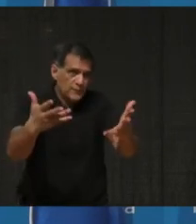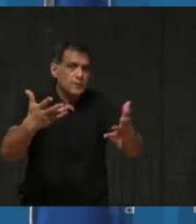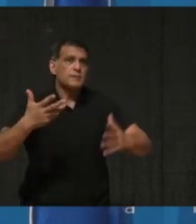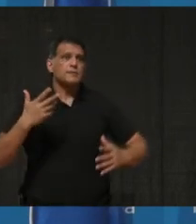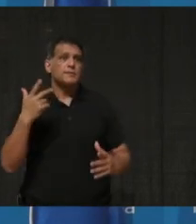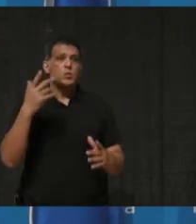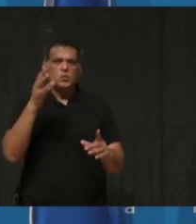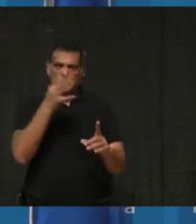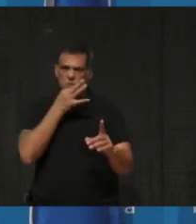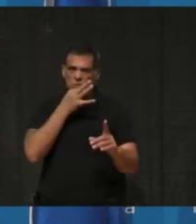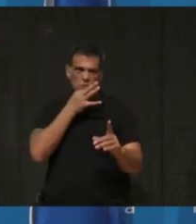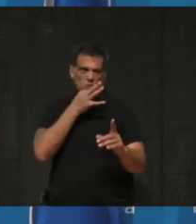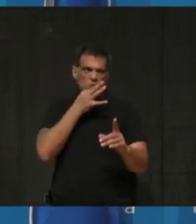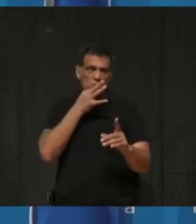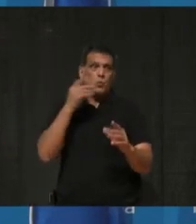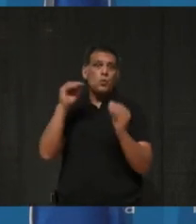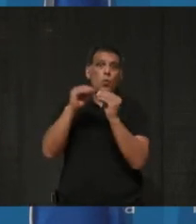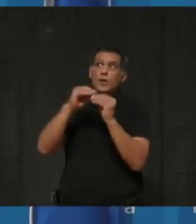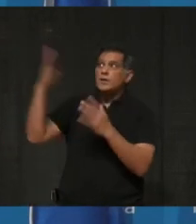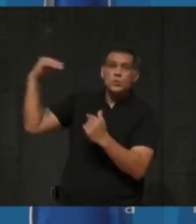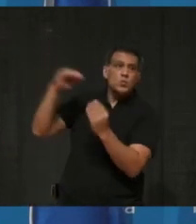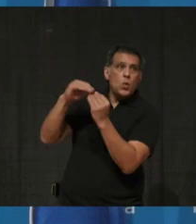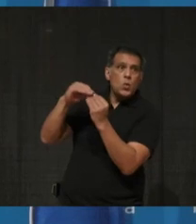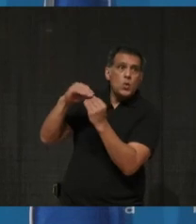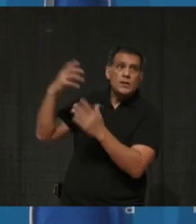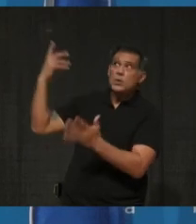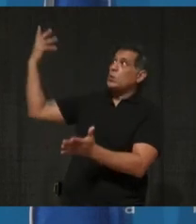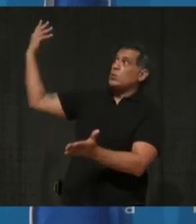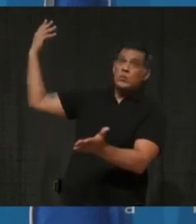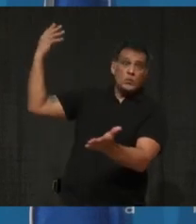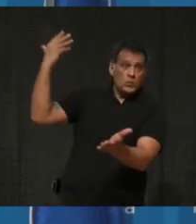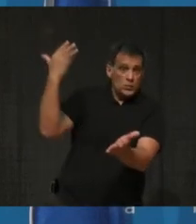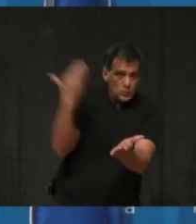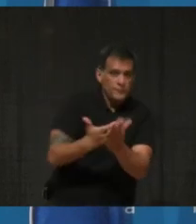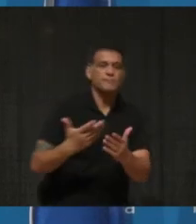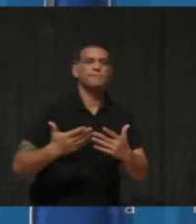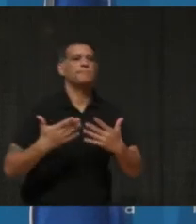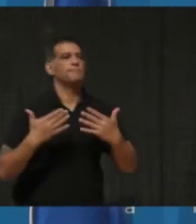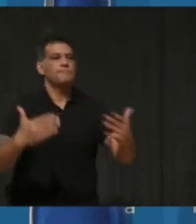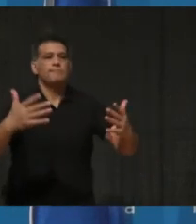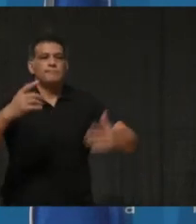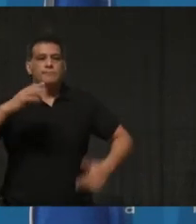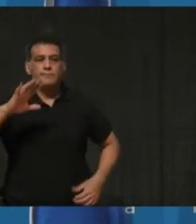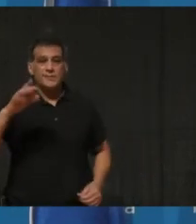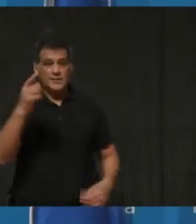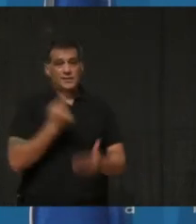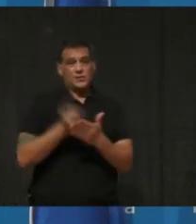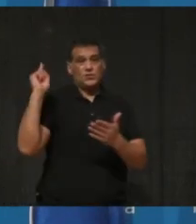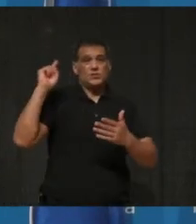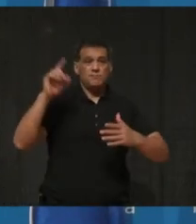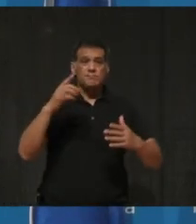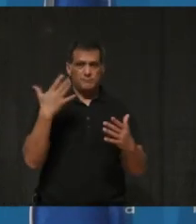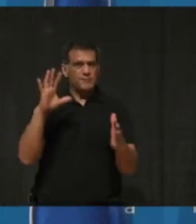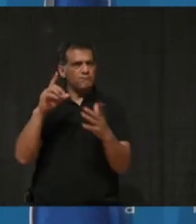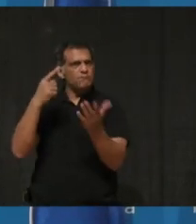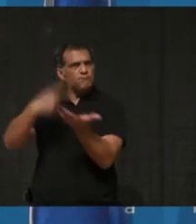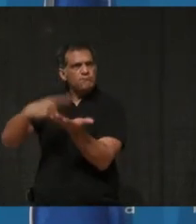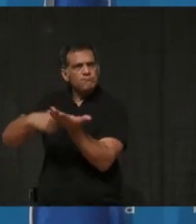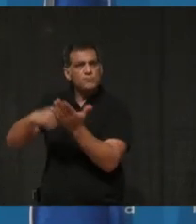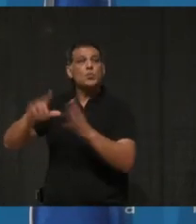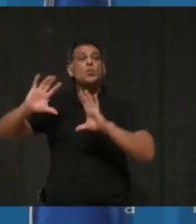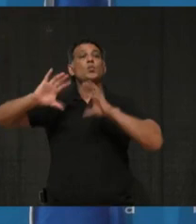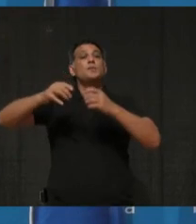will arrive soon. And as I mentioned last week, residents over 80 will be among the first groups prioritized,